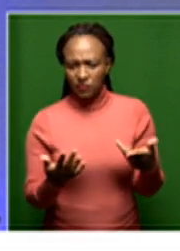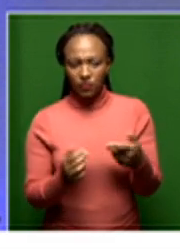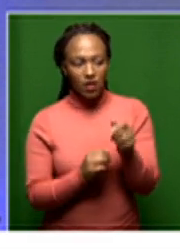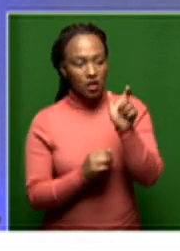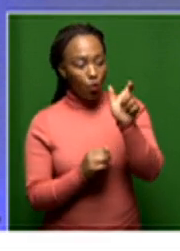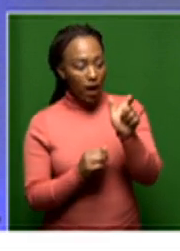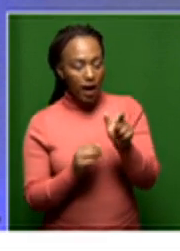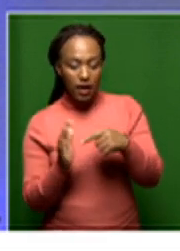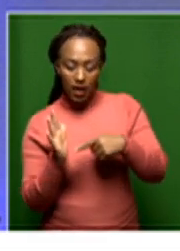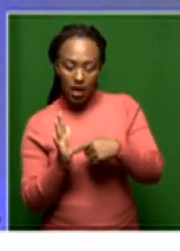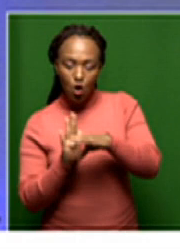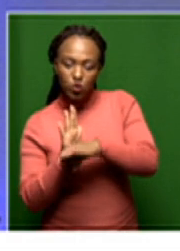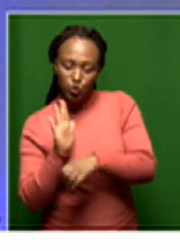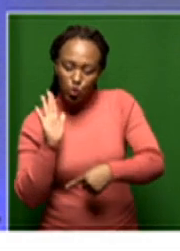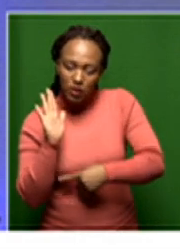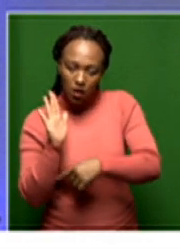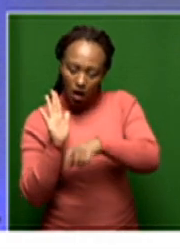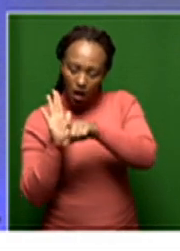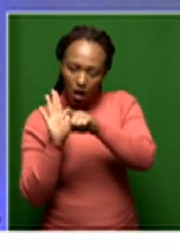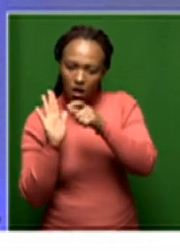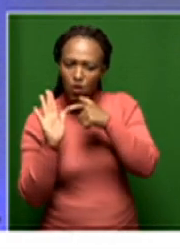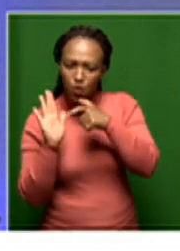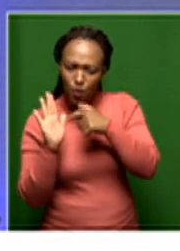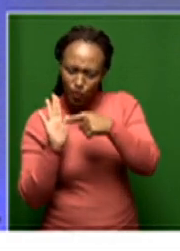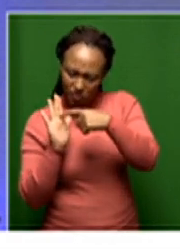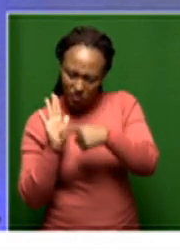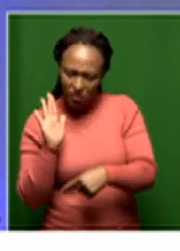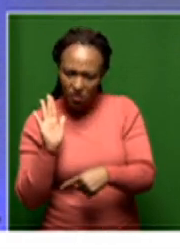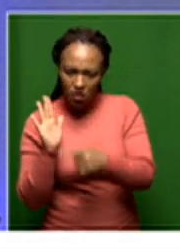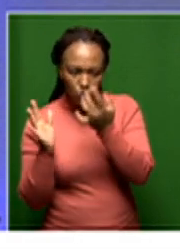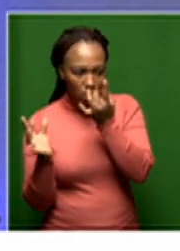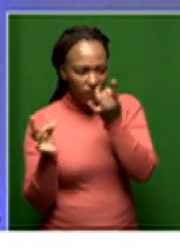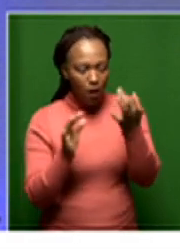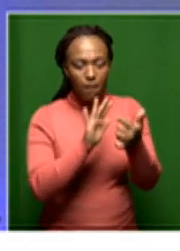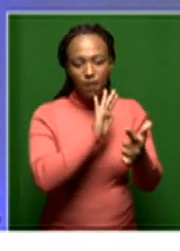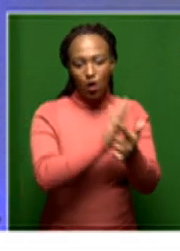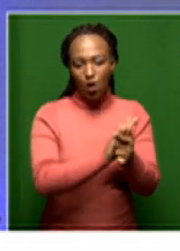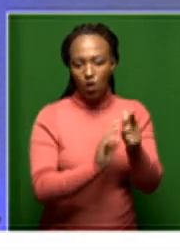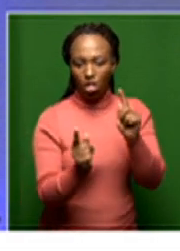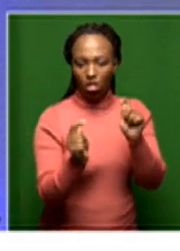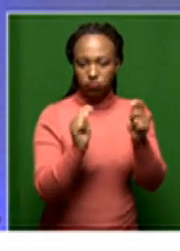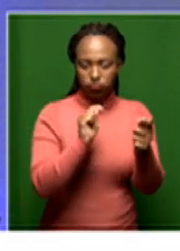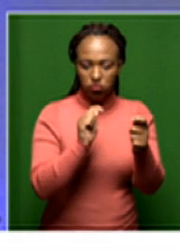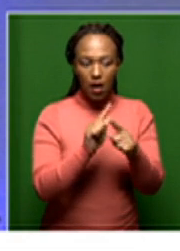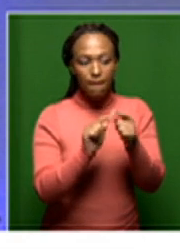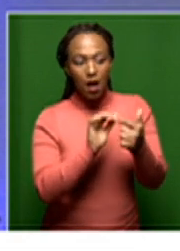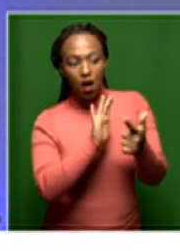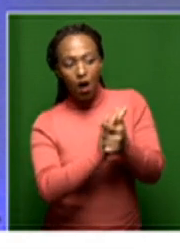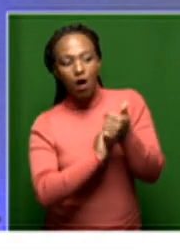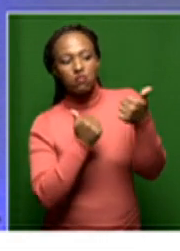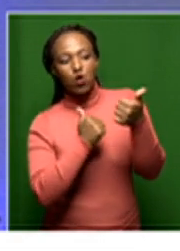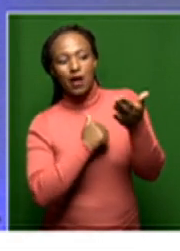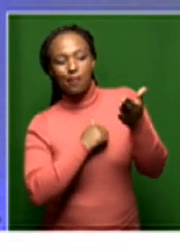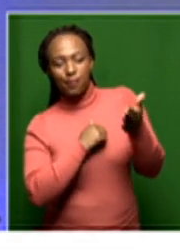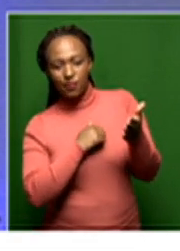of the Constitution would inform legislation, but if legislation already exists,